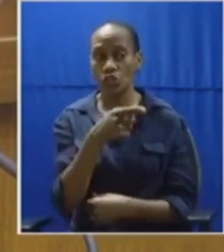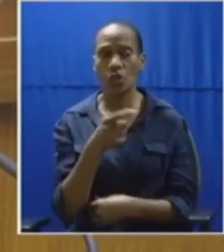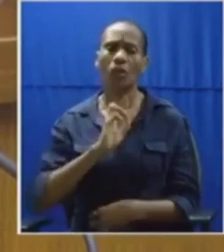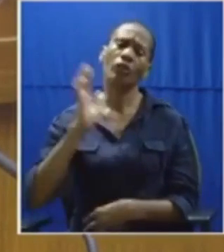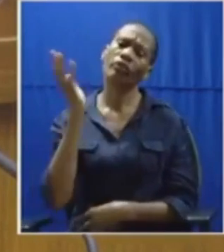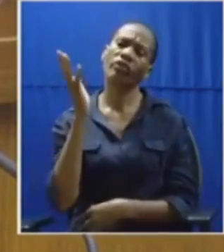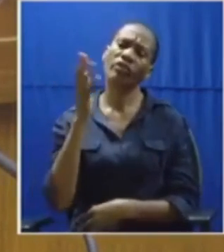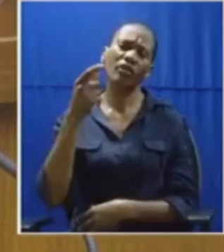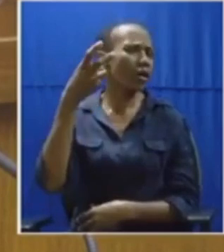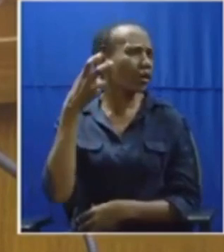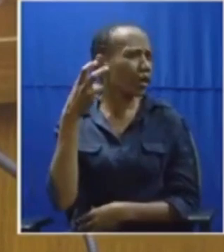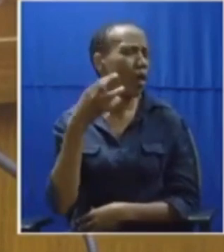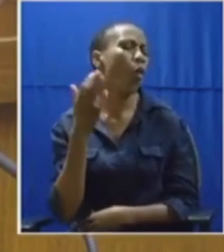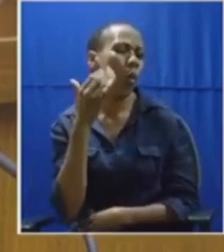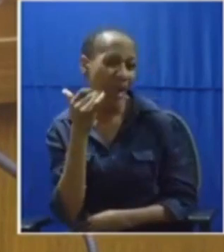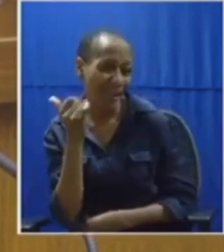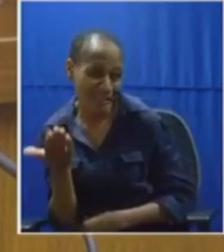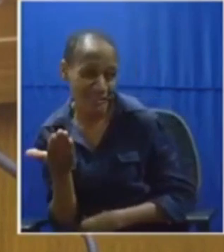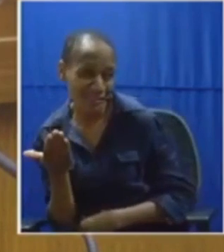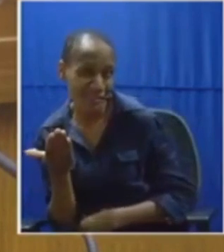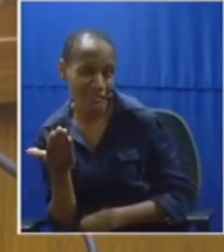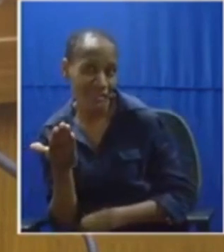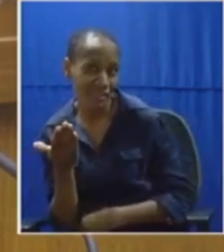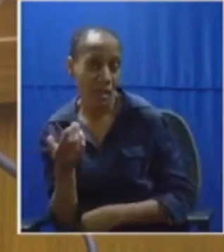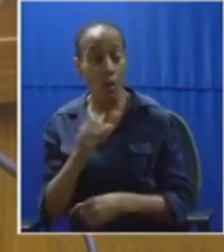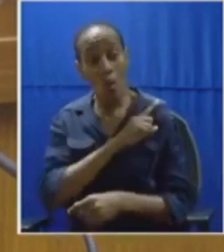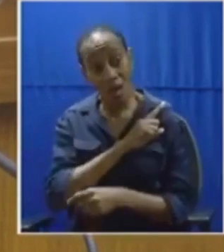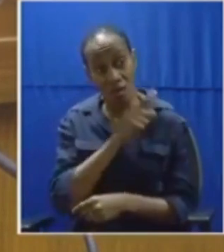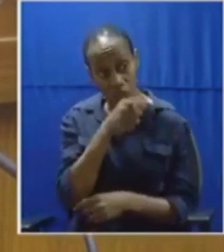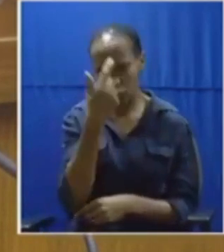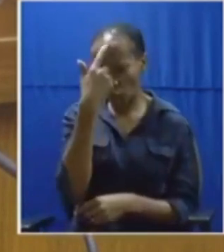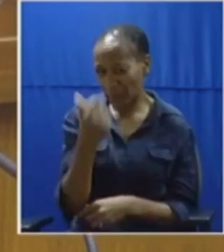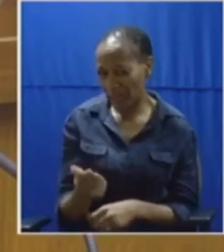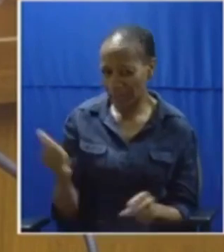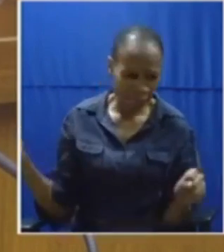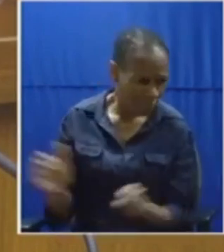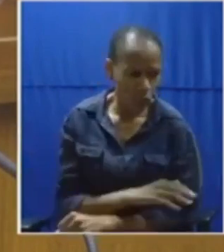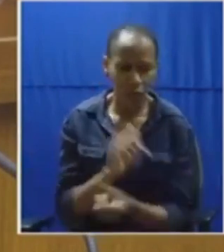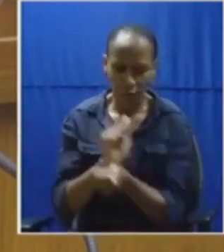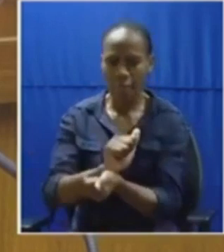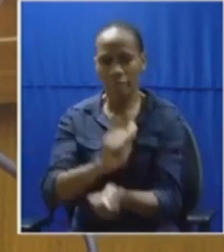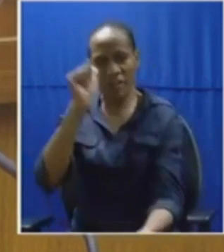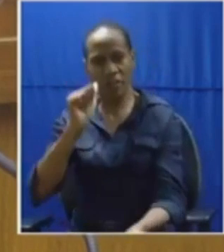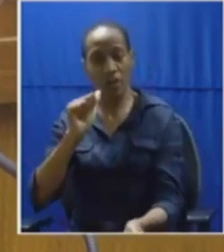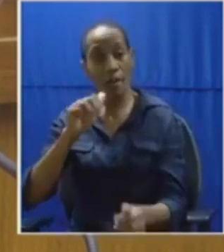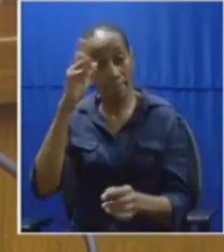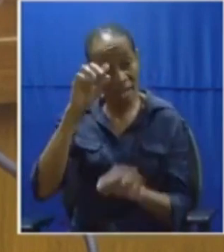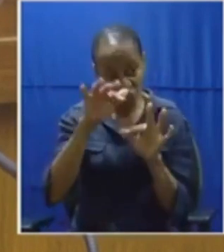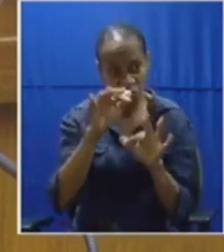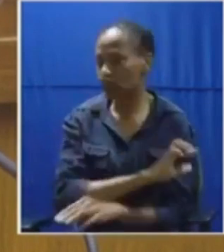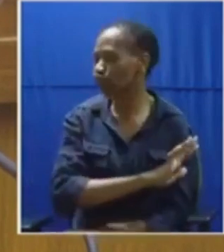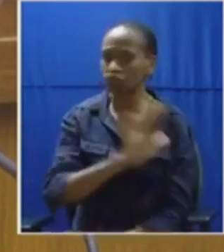and do things white because you don't believe in the total of african african children